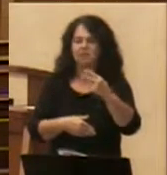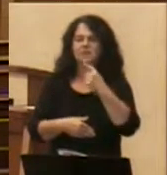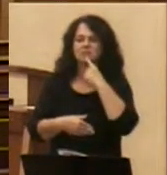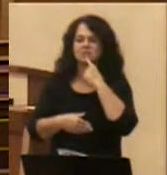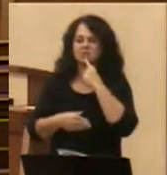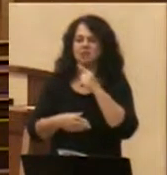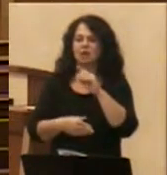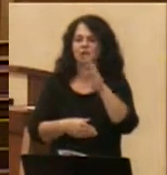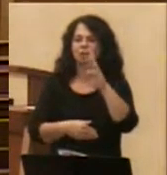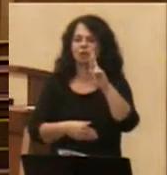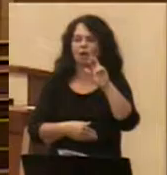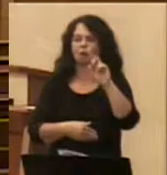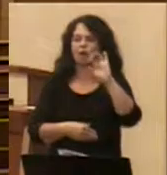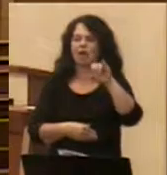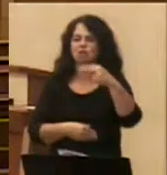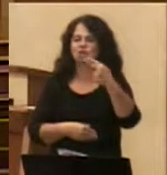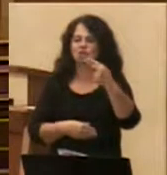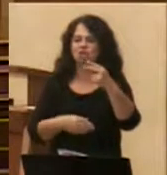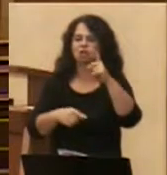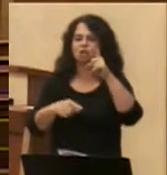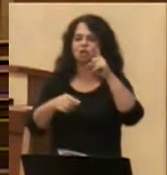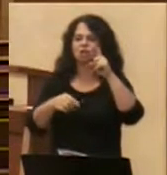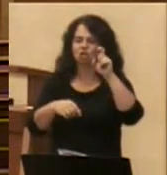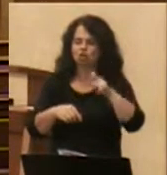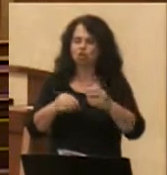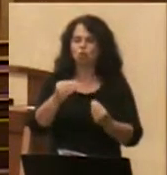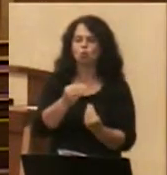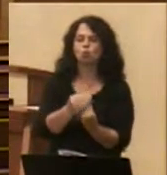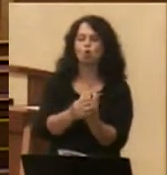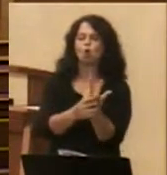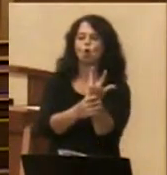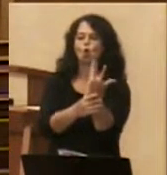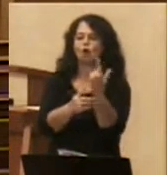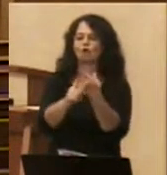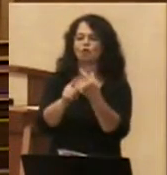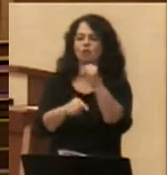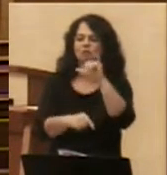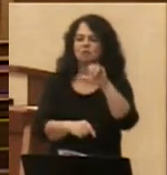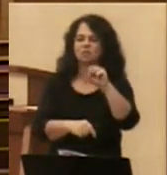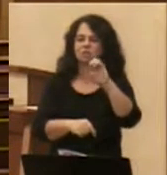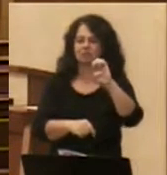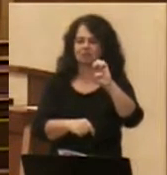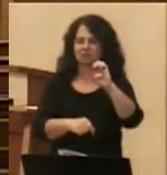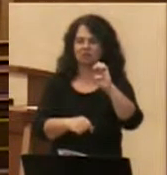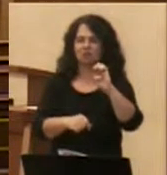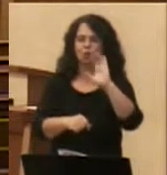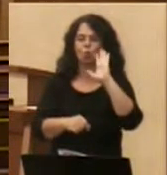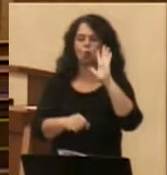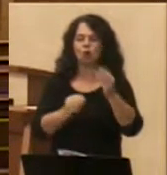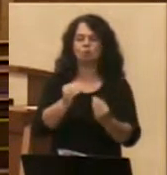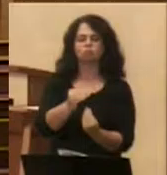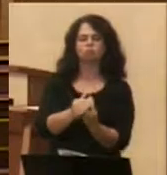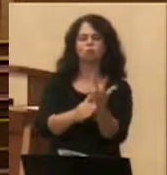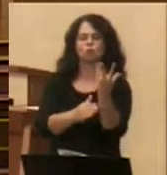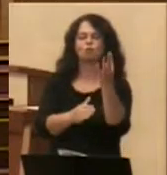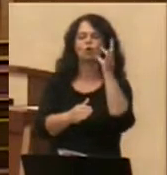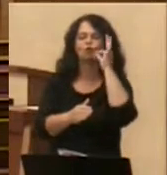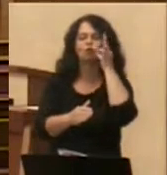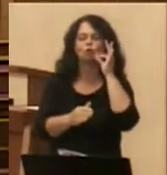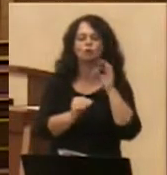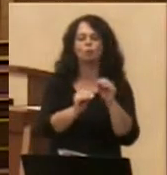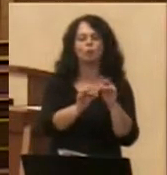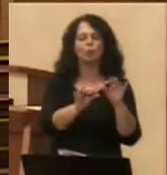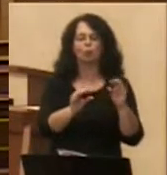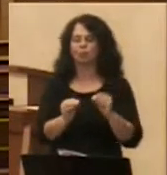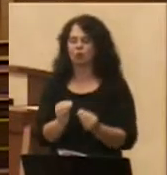out of Jesse's stump. Out of his root, branches shall bear fruit. The spirit